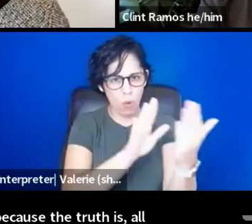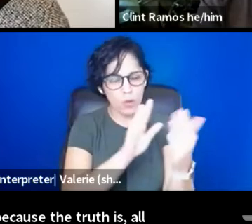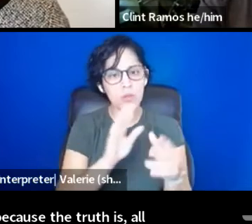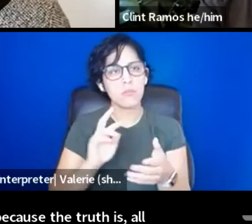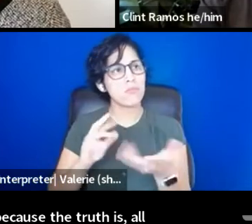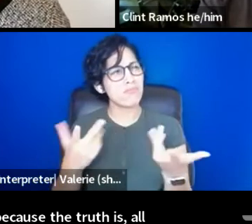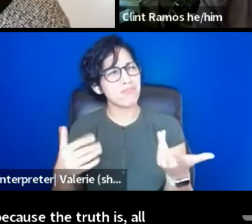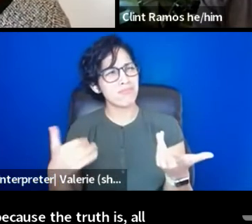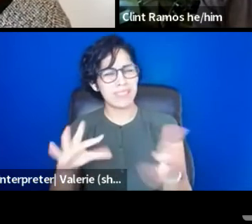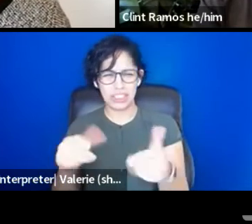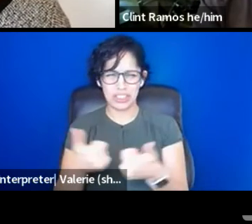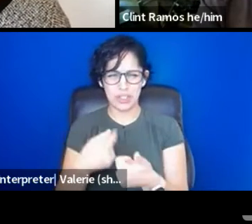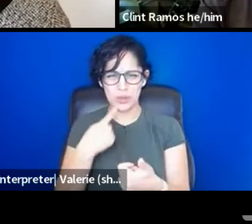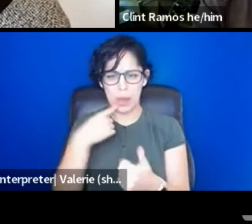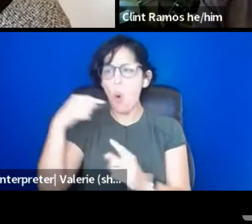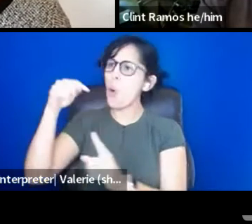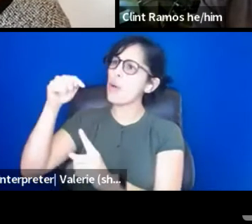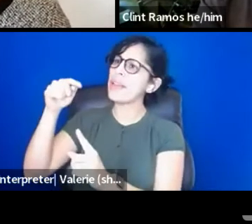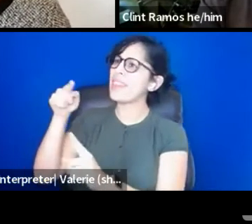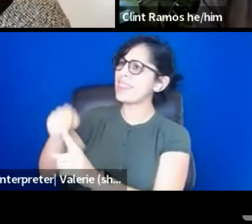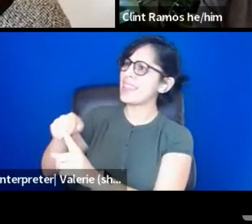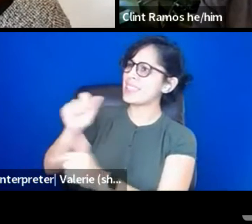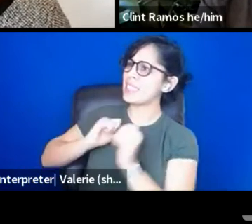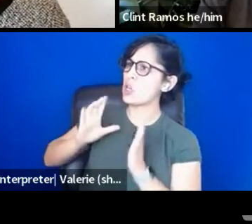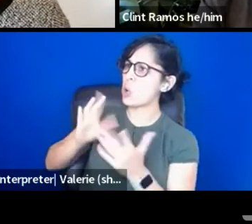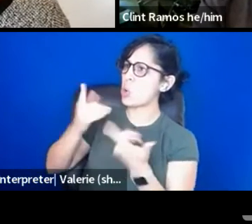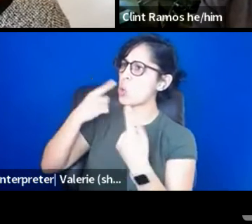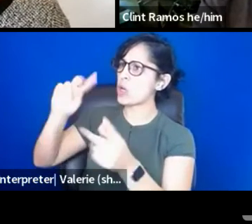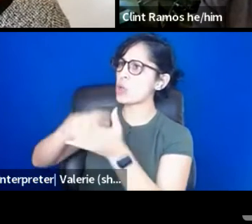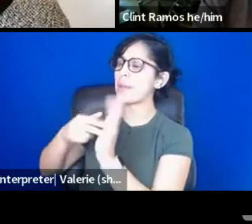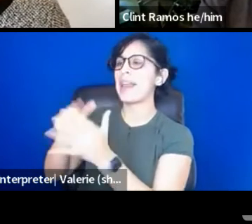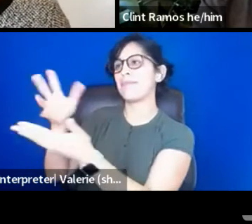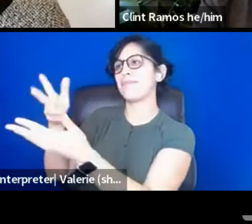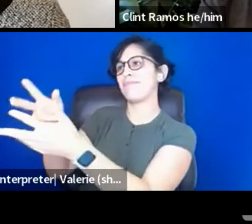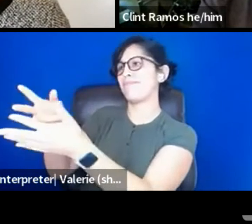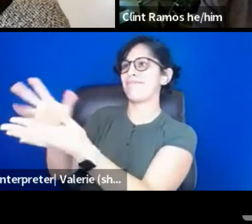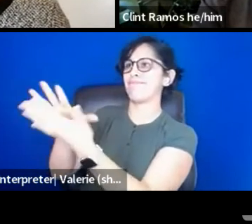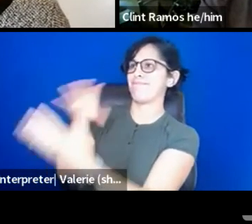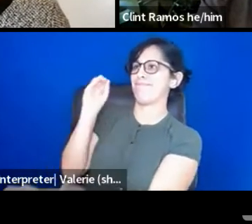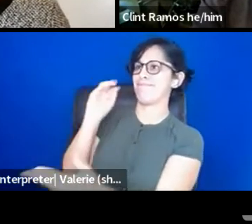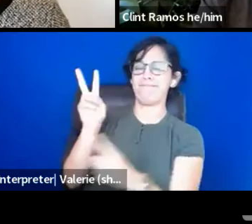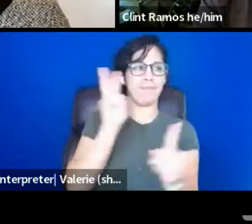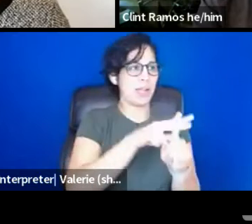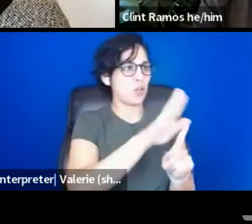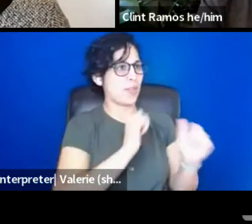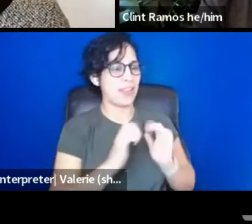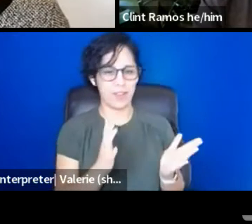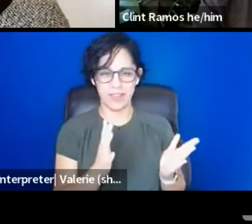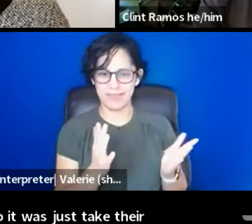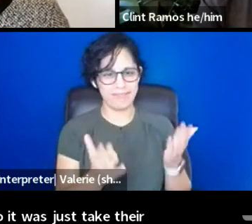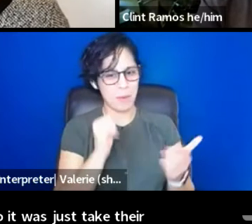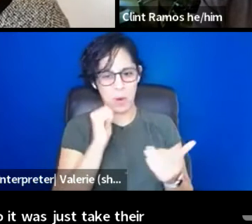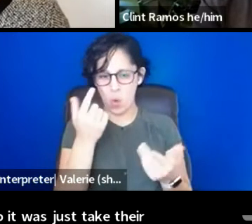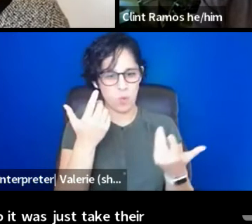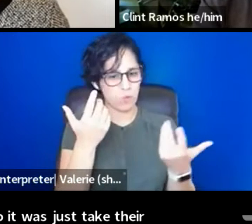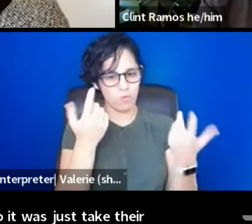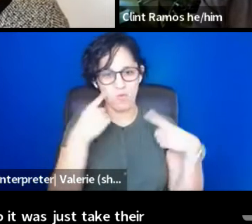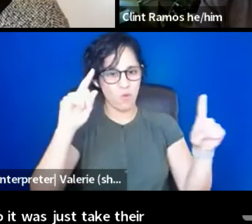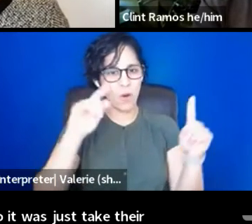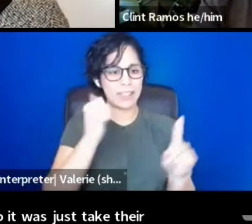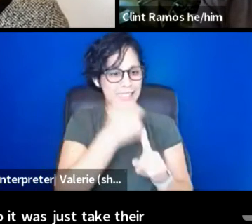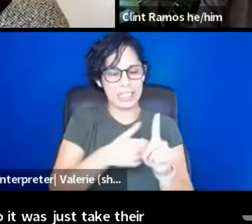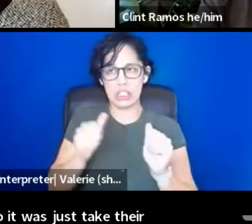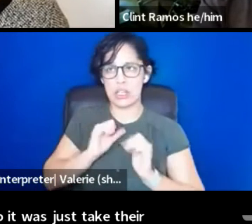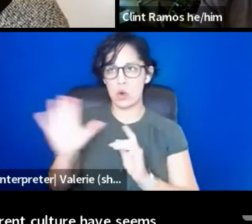challenging to sort of say, like, well, this worked for this theater, so it'll just take their solution and paste it into yours. Every theater seems to have a different culture,